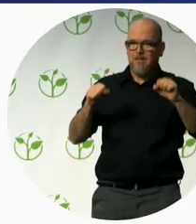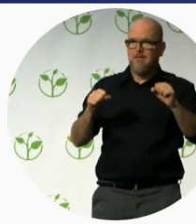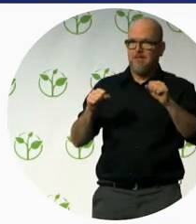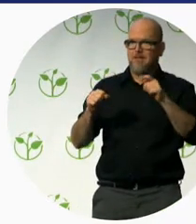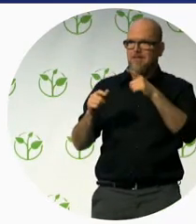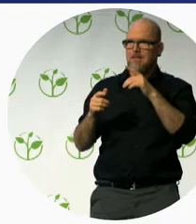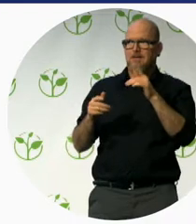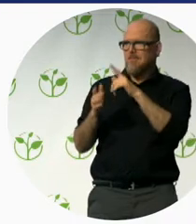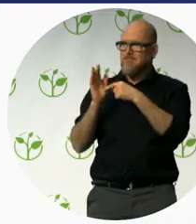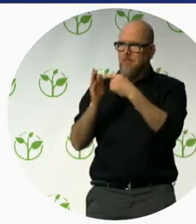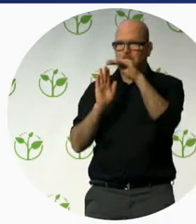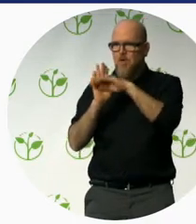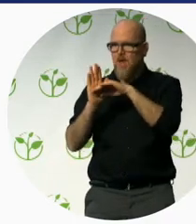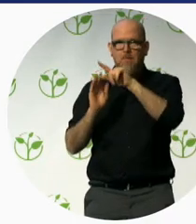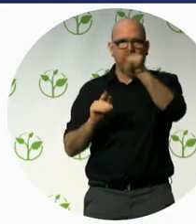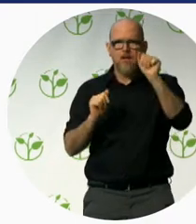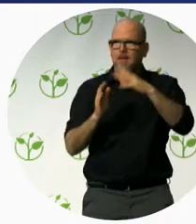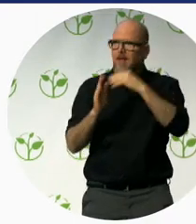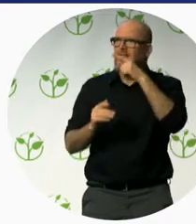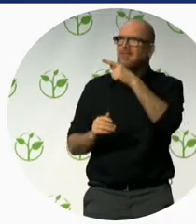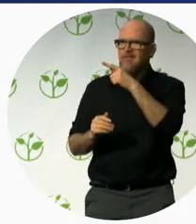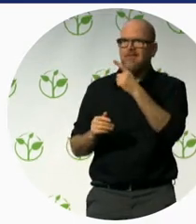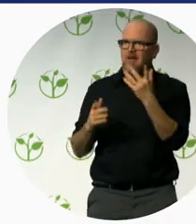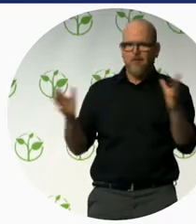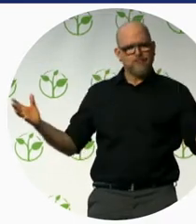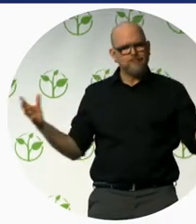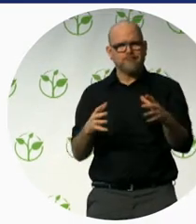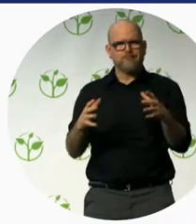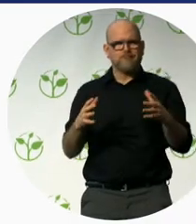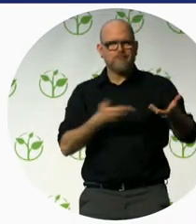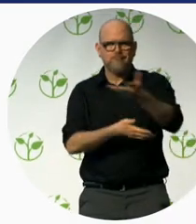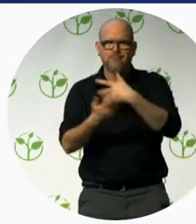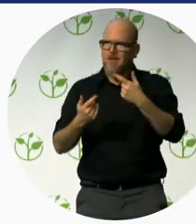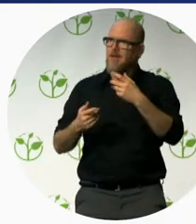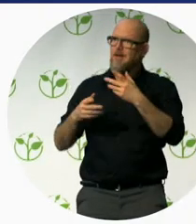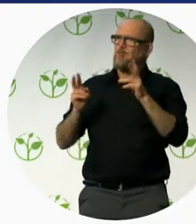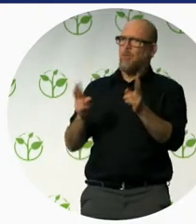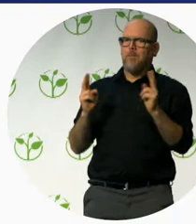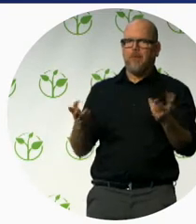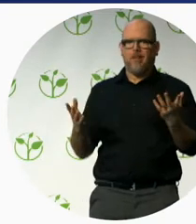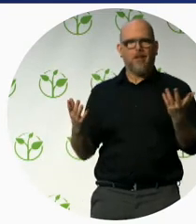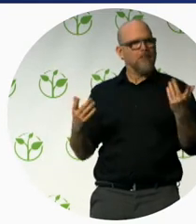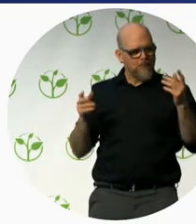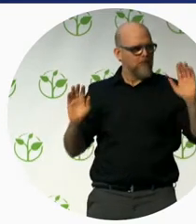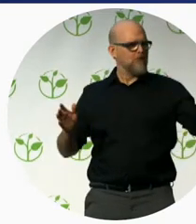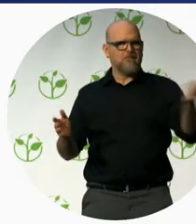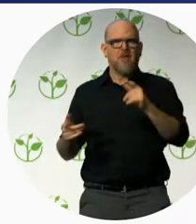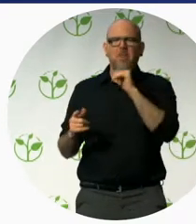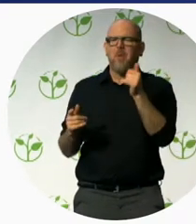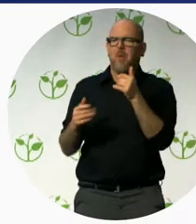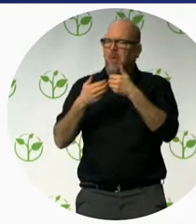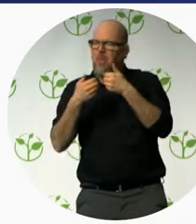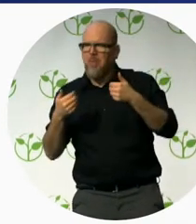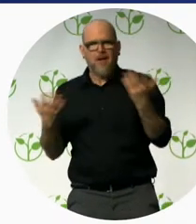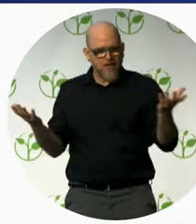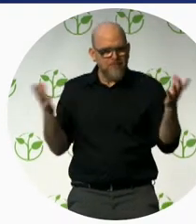And this requires some initiatives from the businesses and from the disability organizations themselves. But